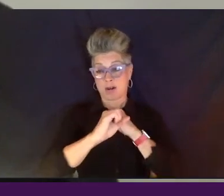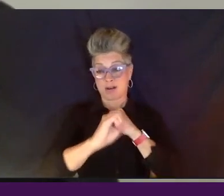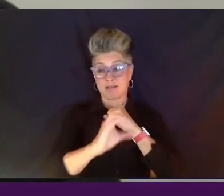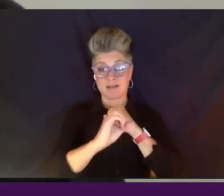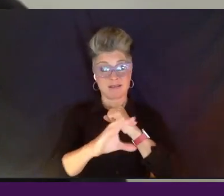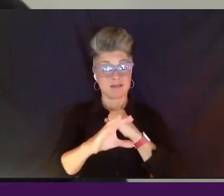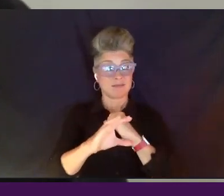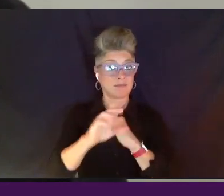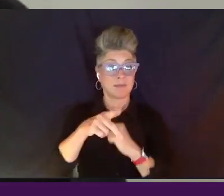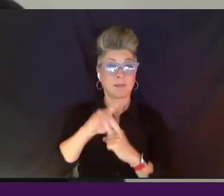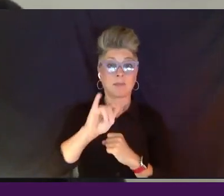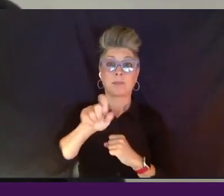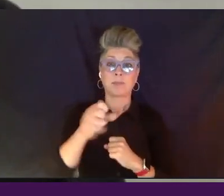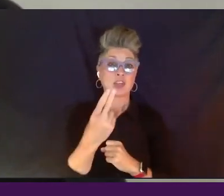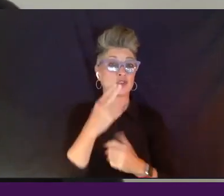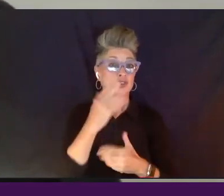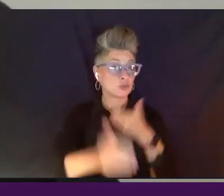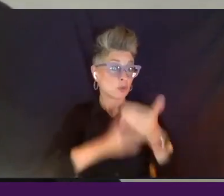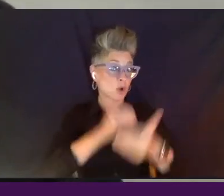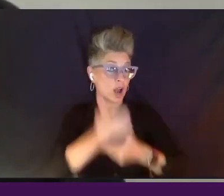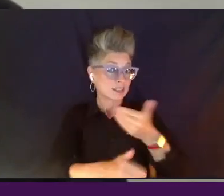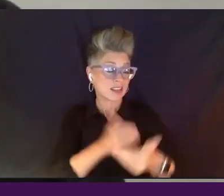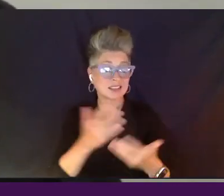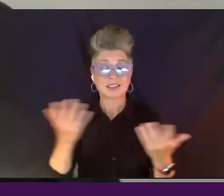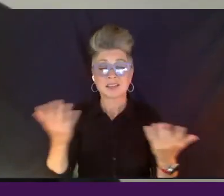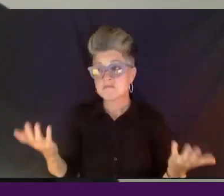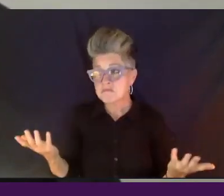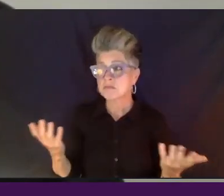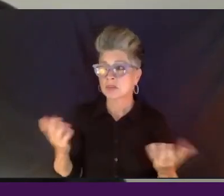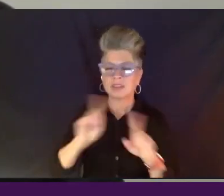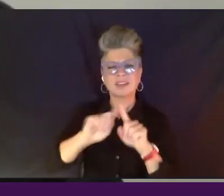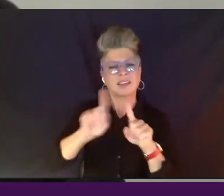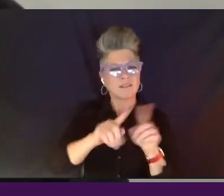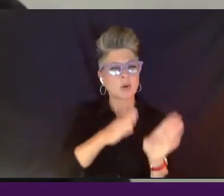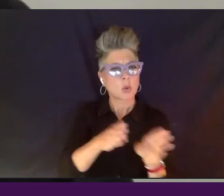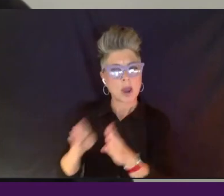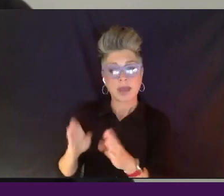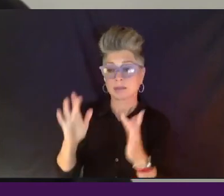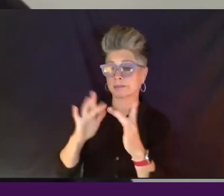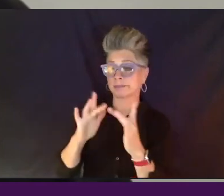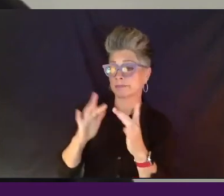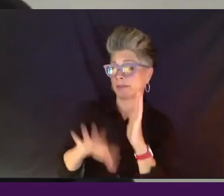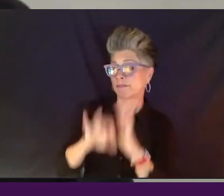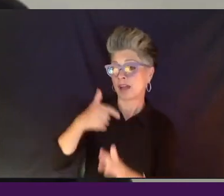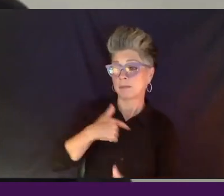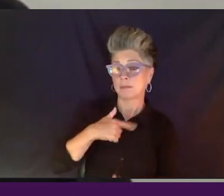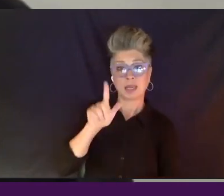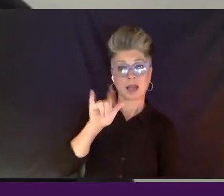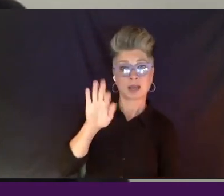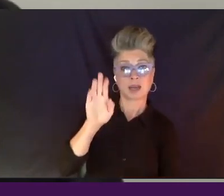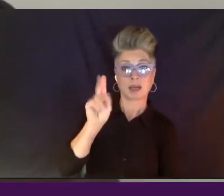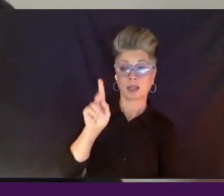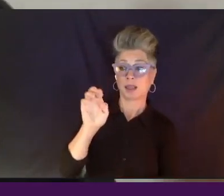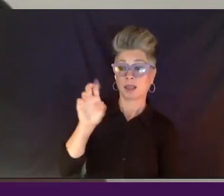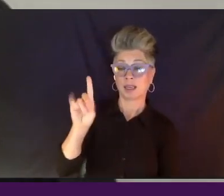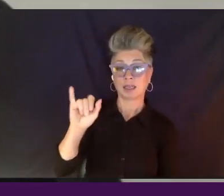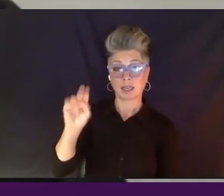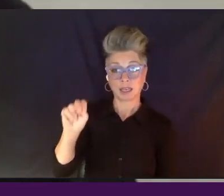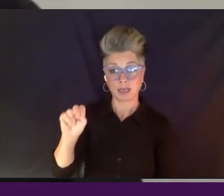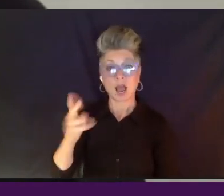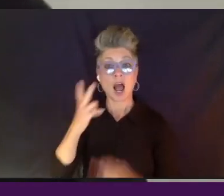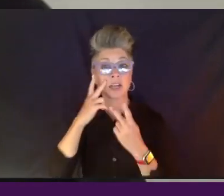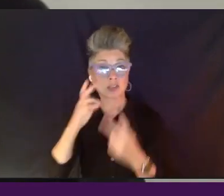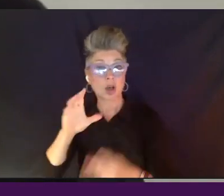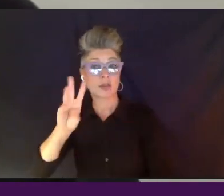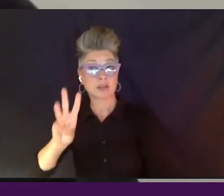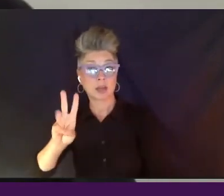hit us up any which way you can find me on LinkedIn. We, I saw the WGBH portal, I think it's a great idea. And I'm going to propose that